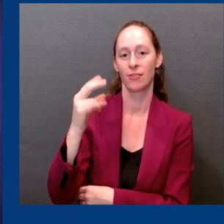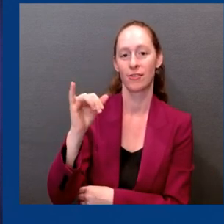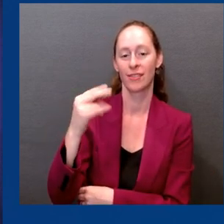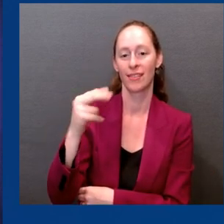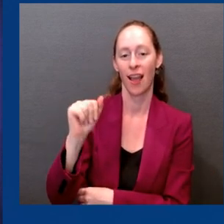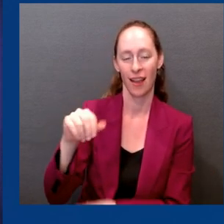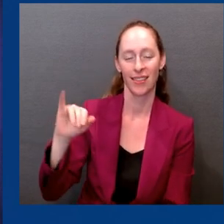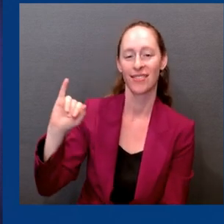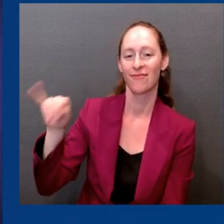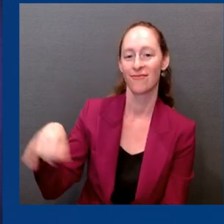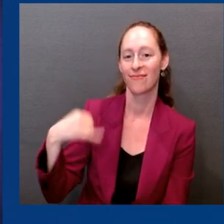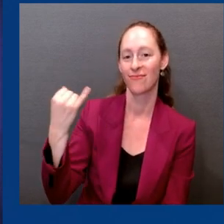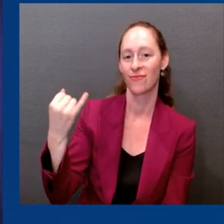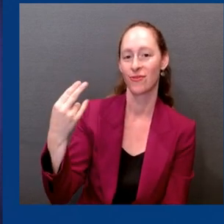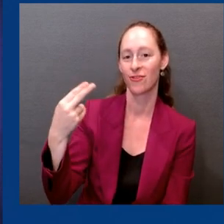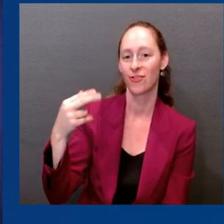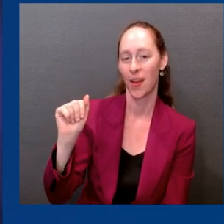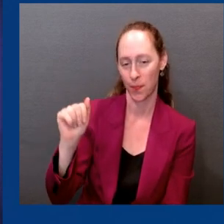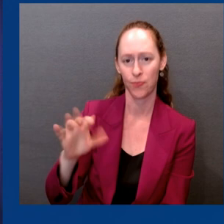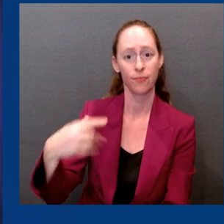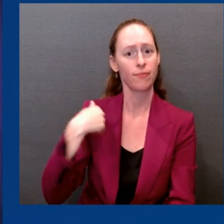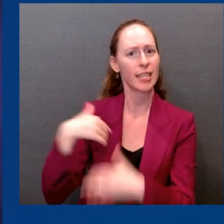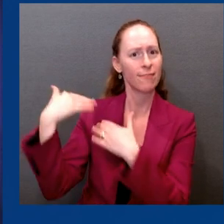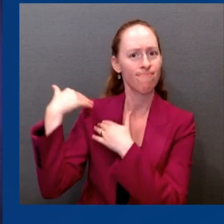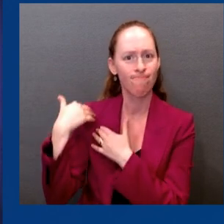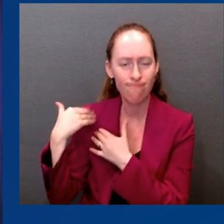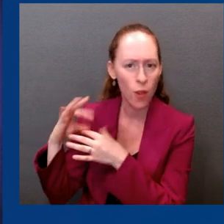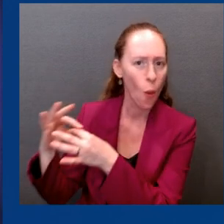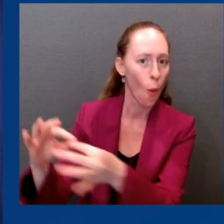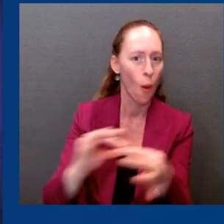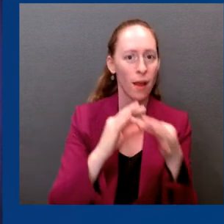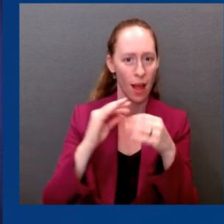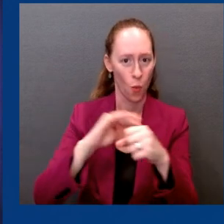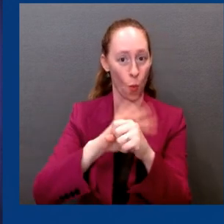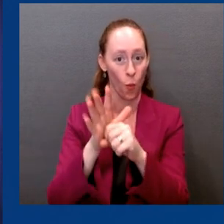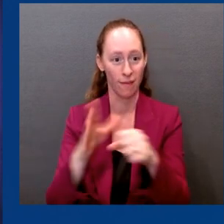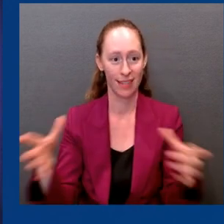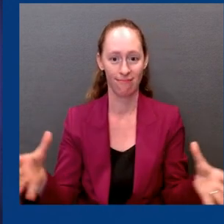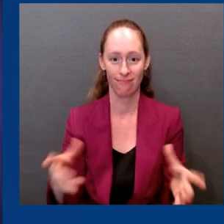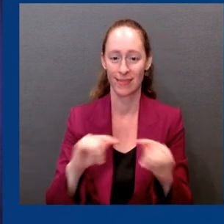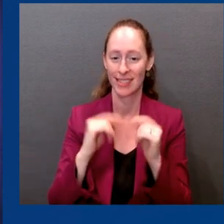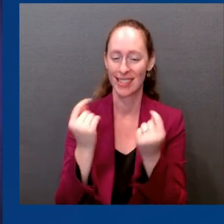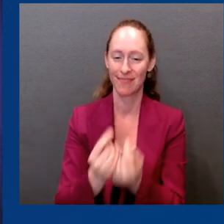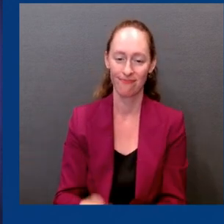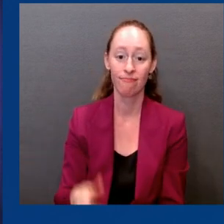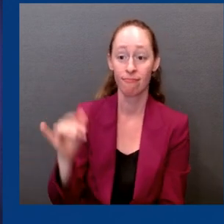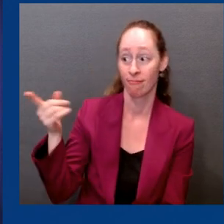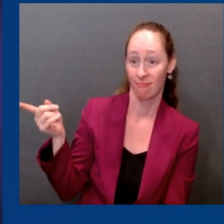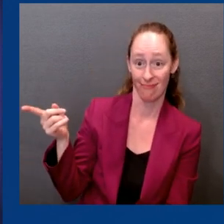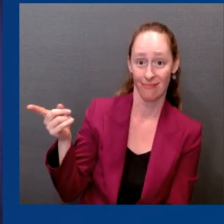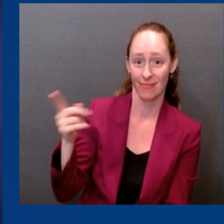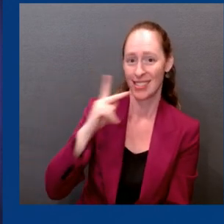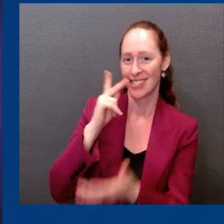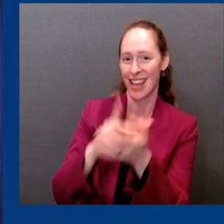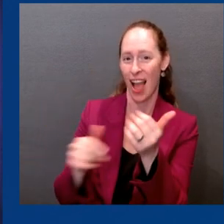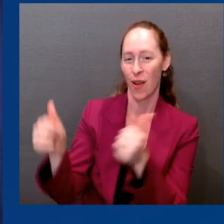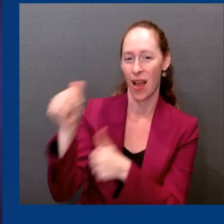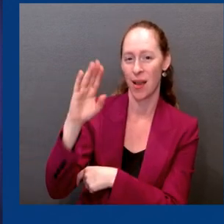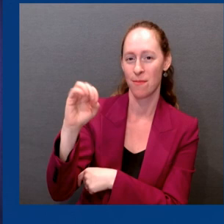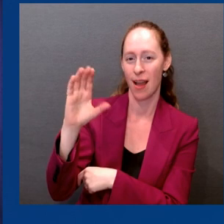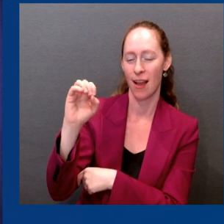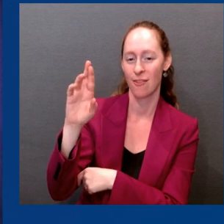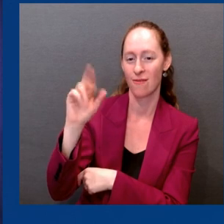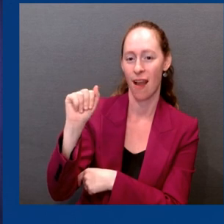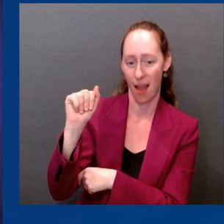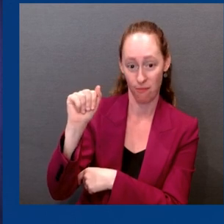Secretary Javier Becerra to my right and Dr. Fauci and Walensky remotely. In addition to providing our perspective on the